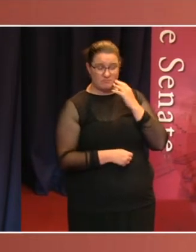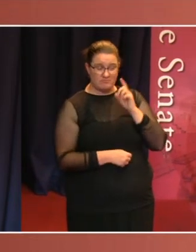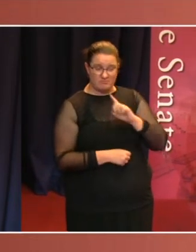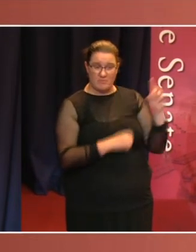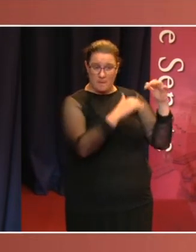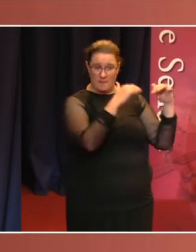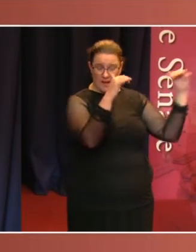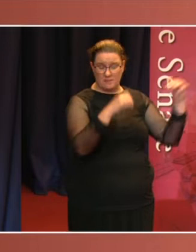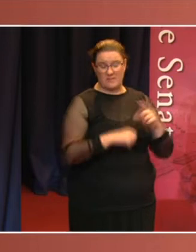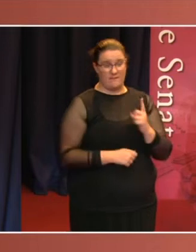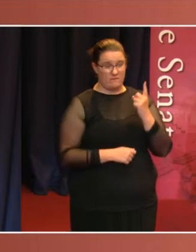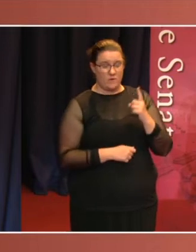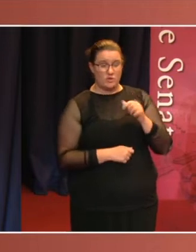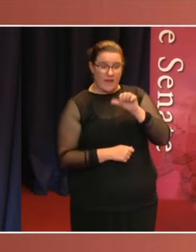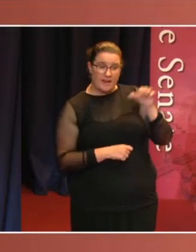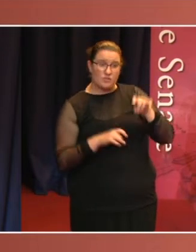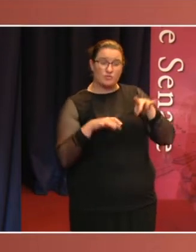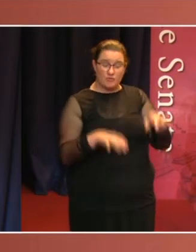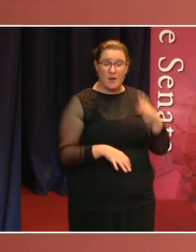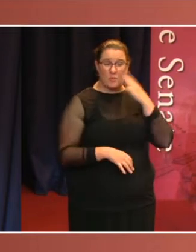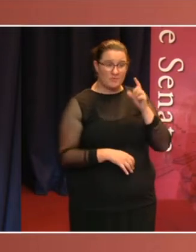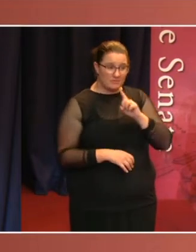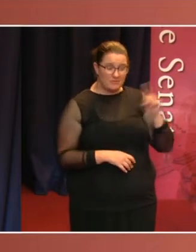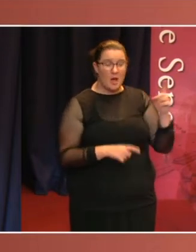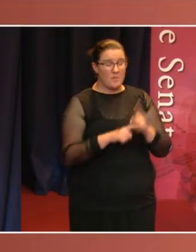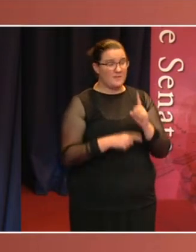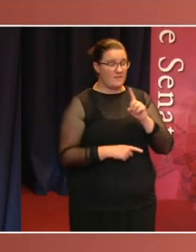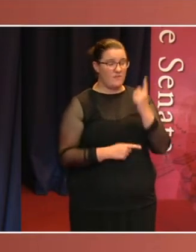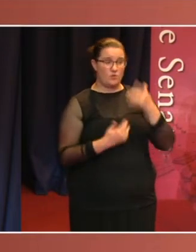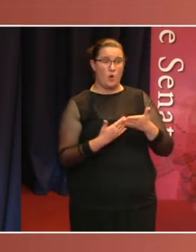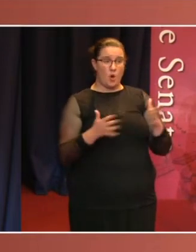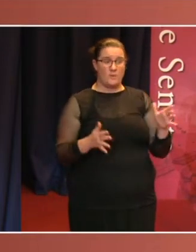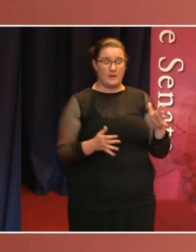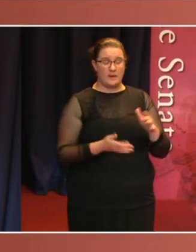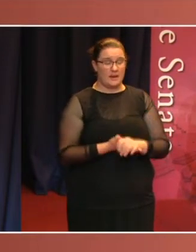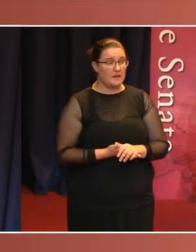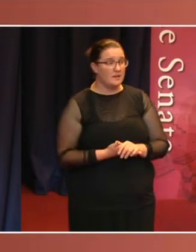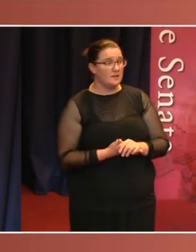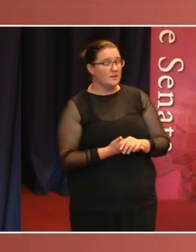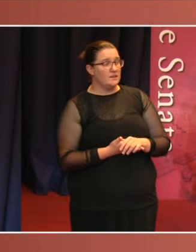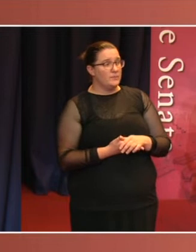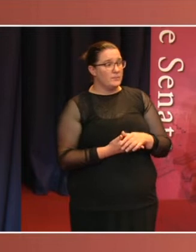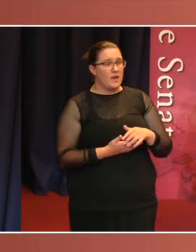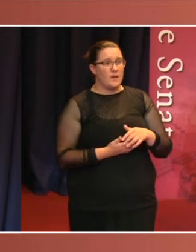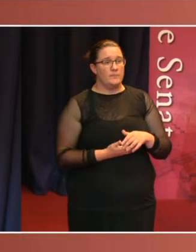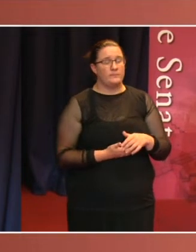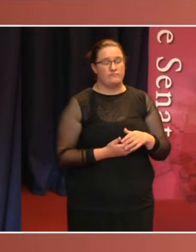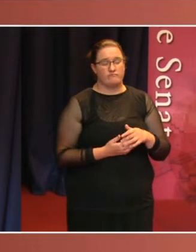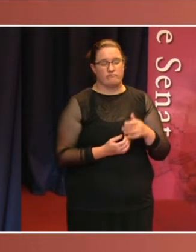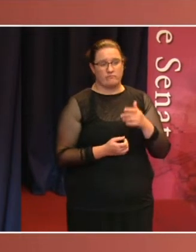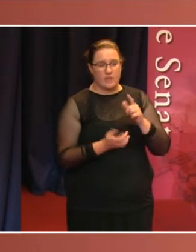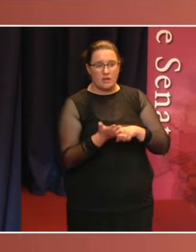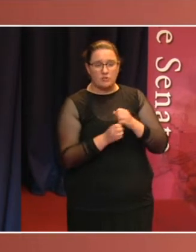woman elected to Parliament and the first openly gay member of Cabinet. Bill Brown will detail a number of other